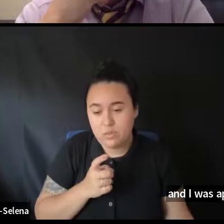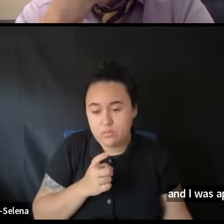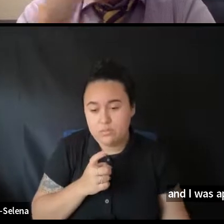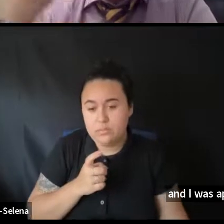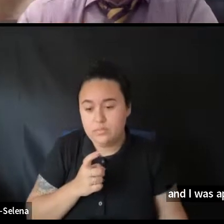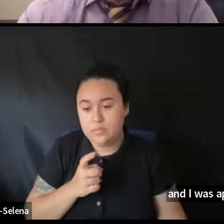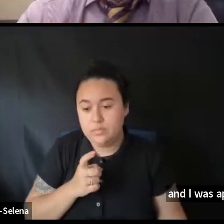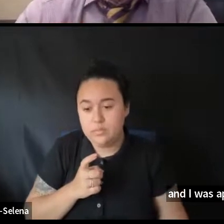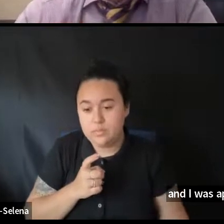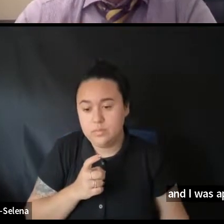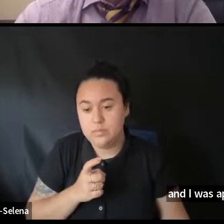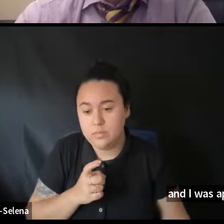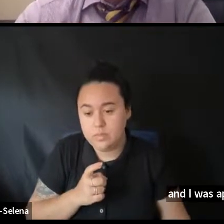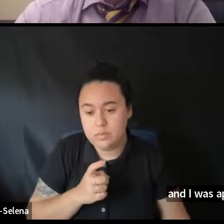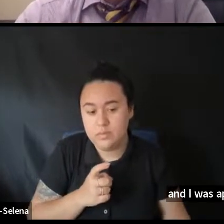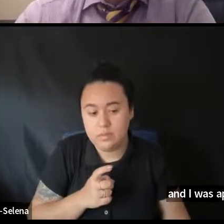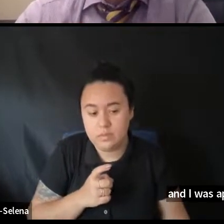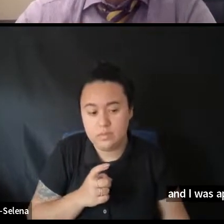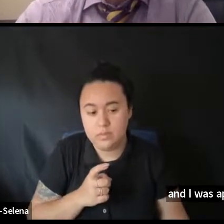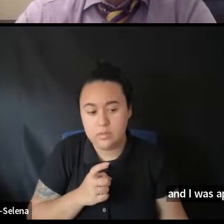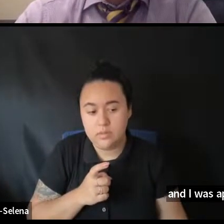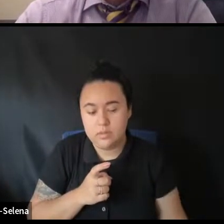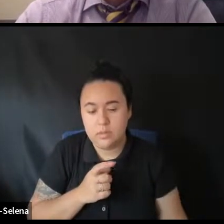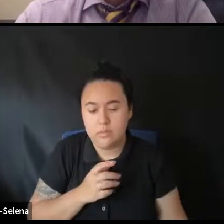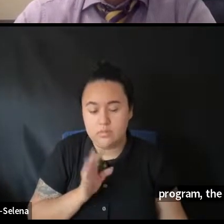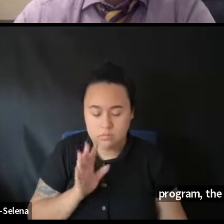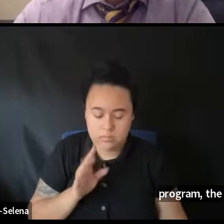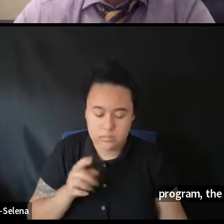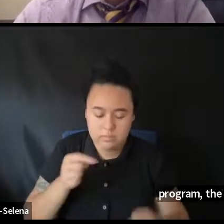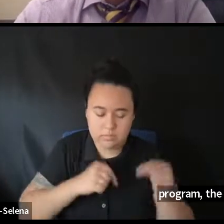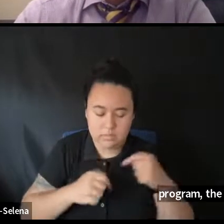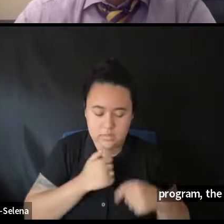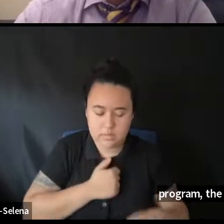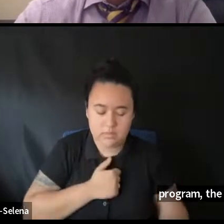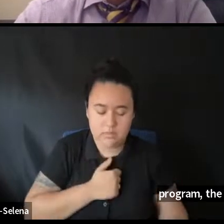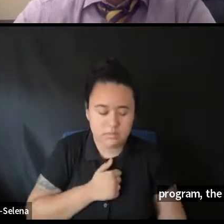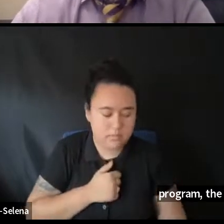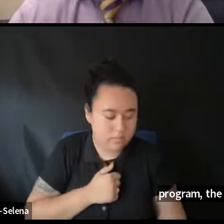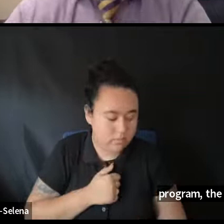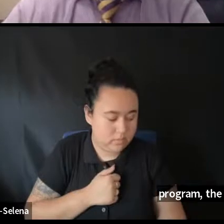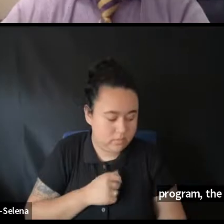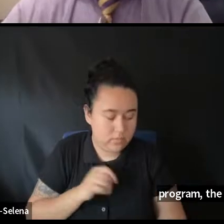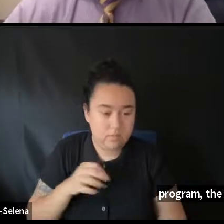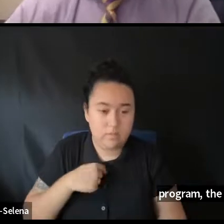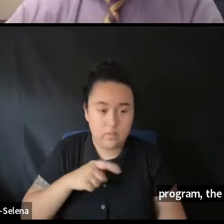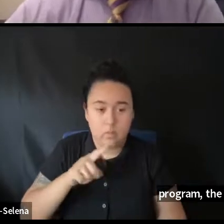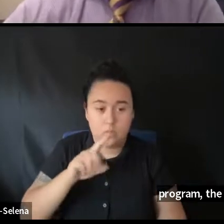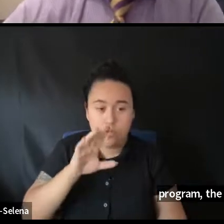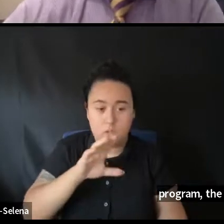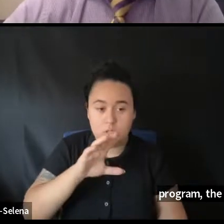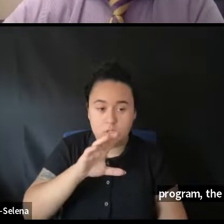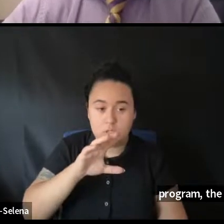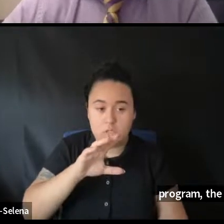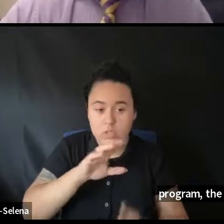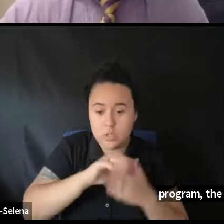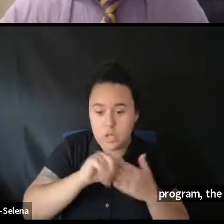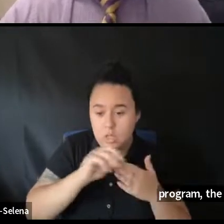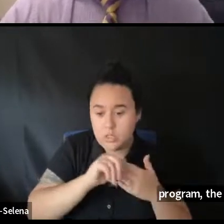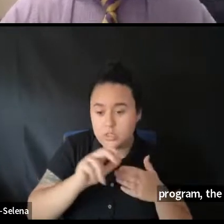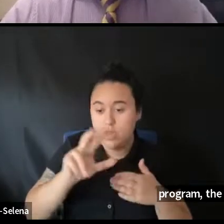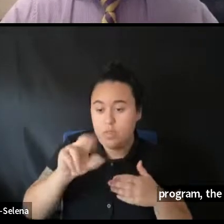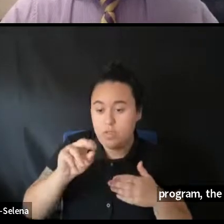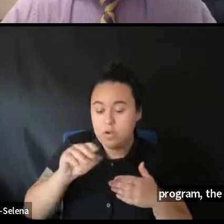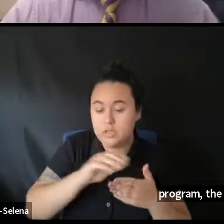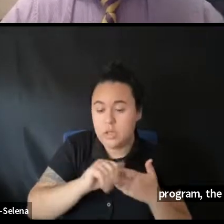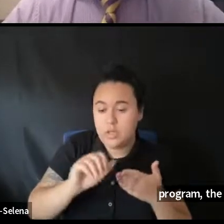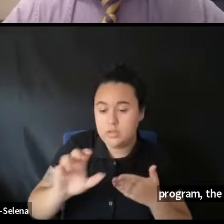By. I'm sorry. I spent a hundred dollars and I got $30 back from the state